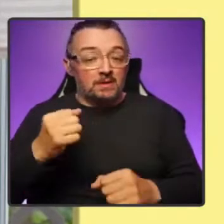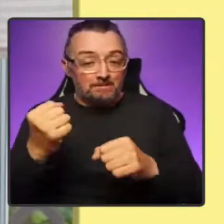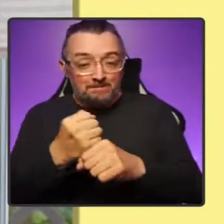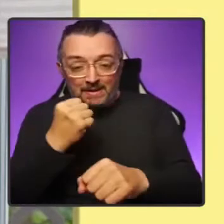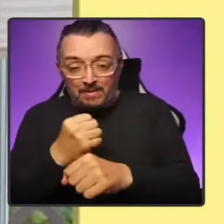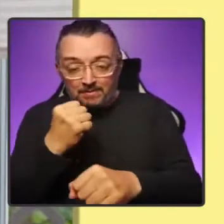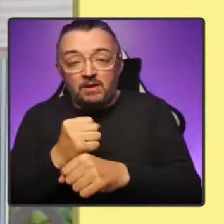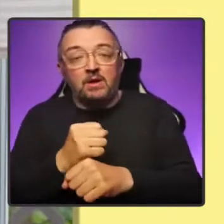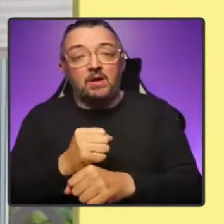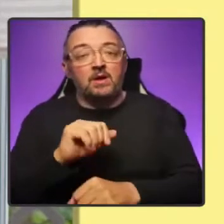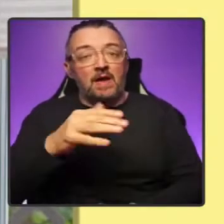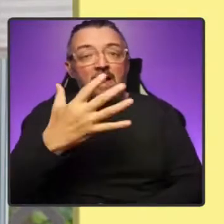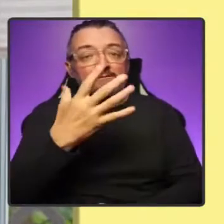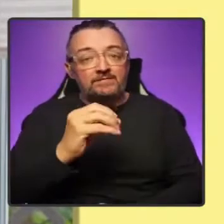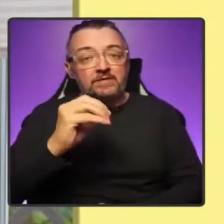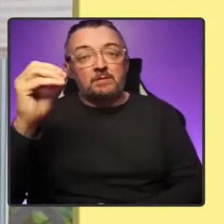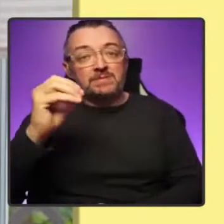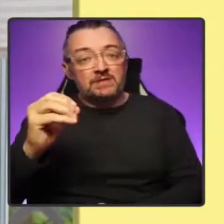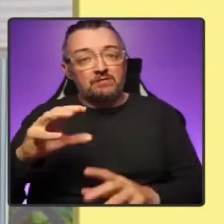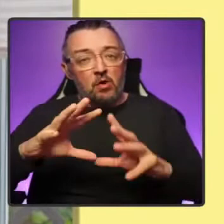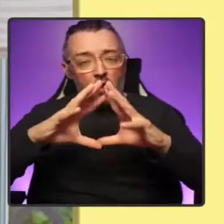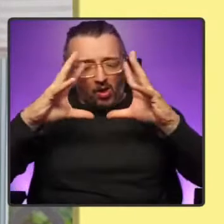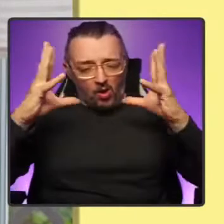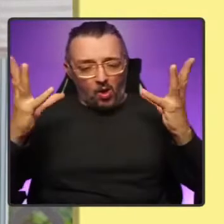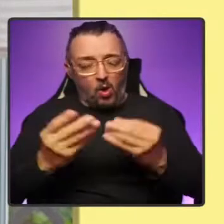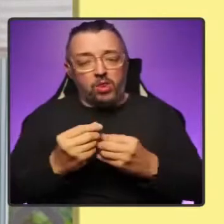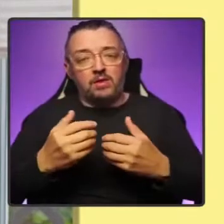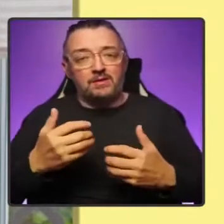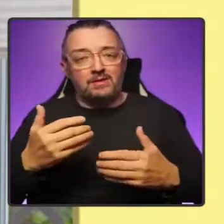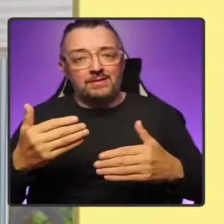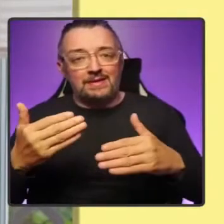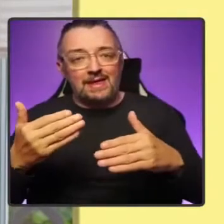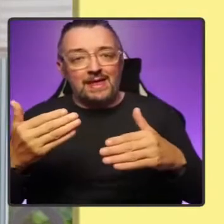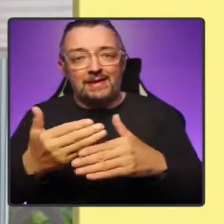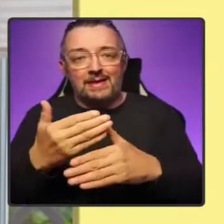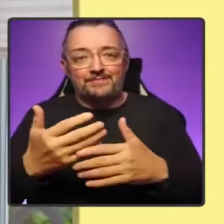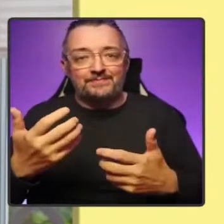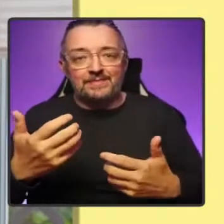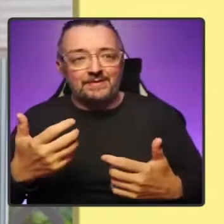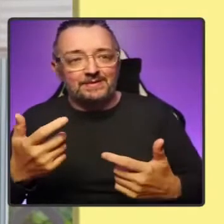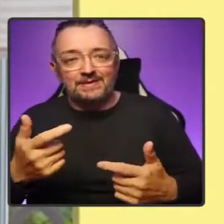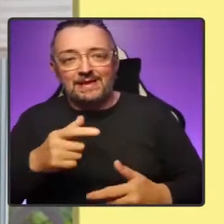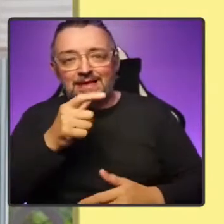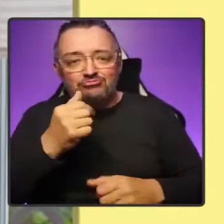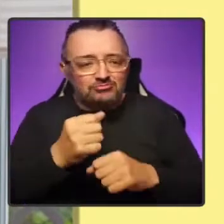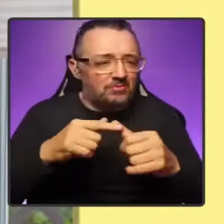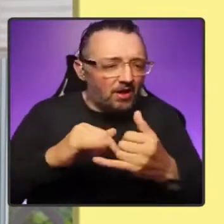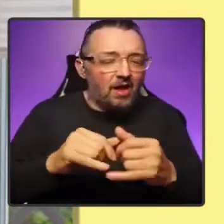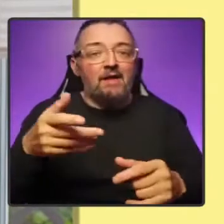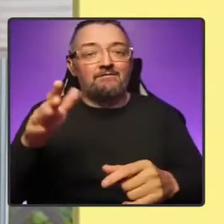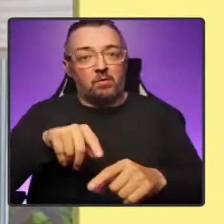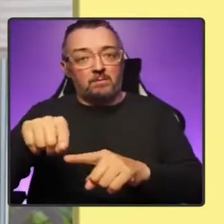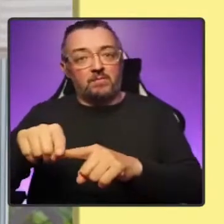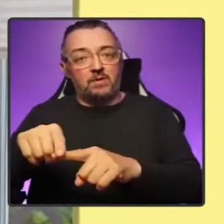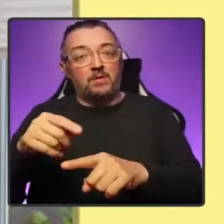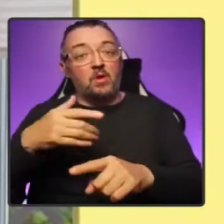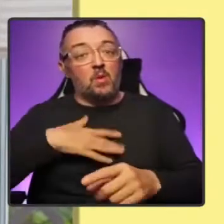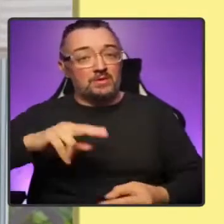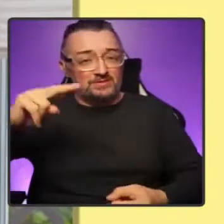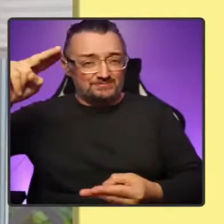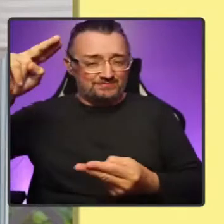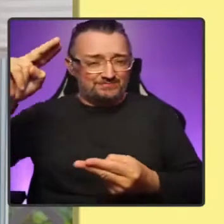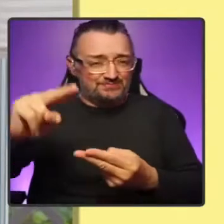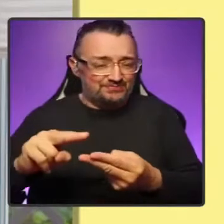of all the energy we use from renewables. And by 2050, we intend to have decarbonised our energy system